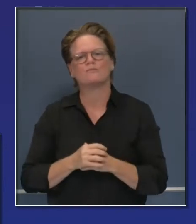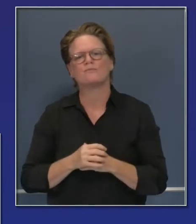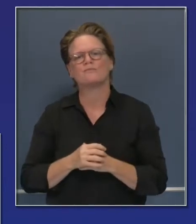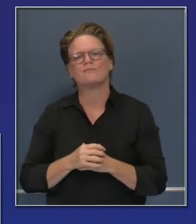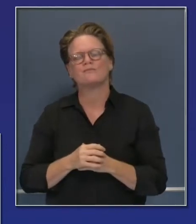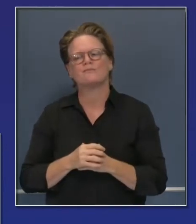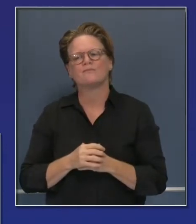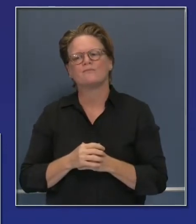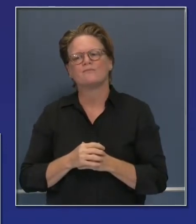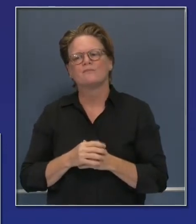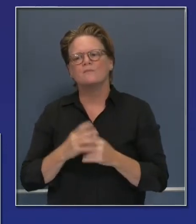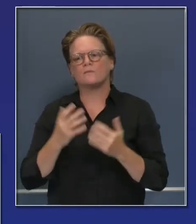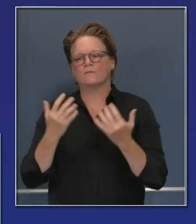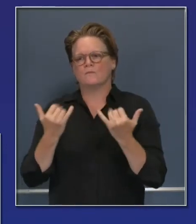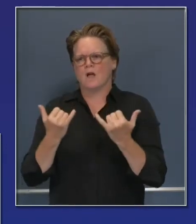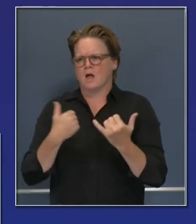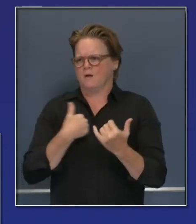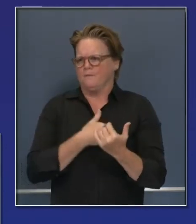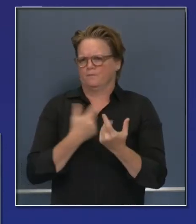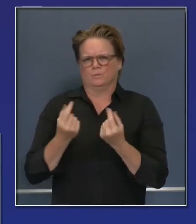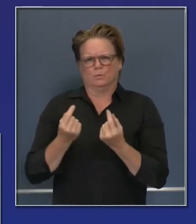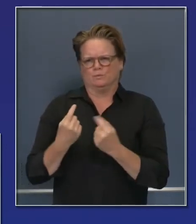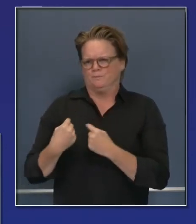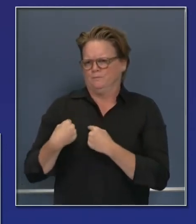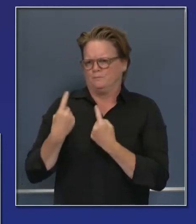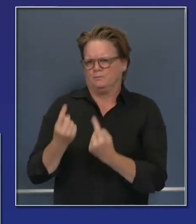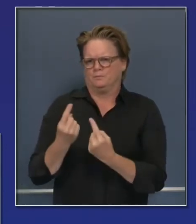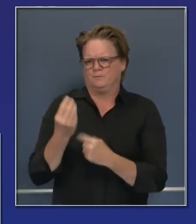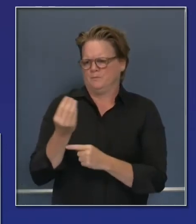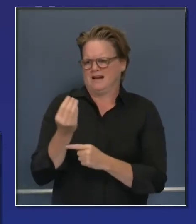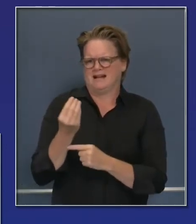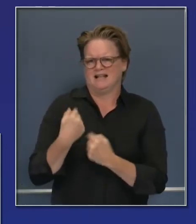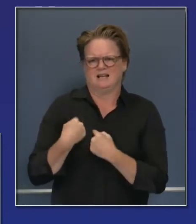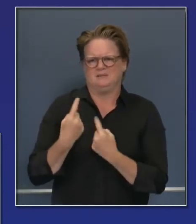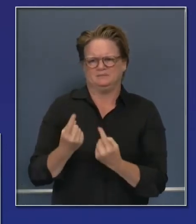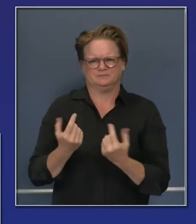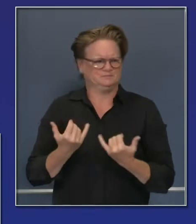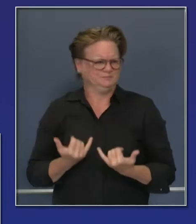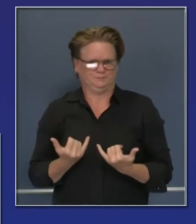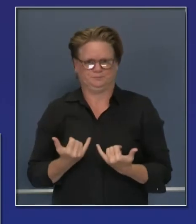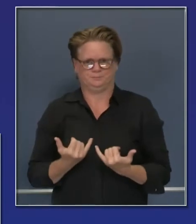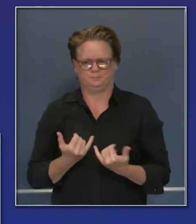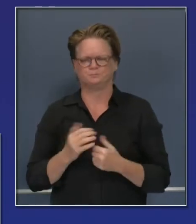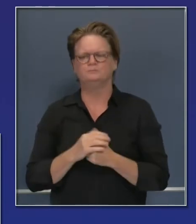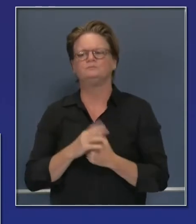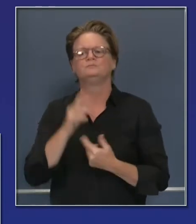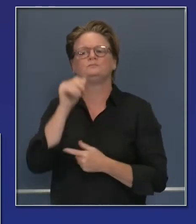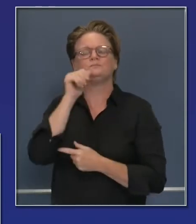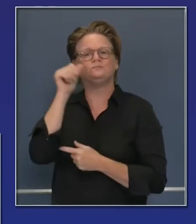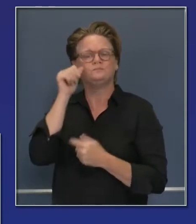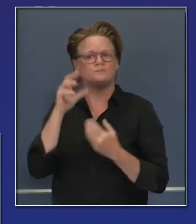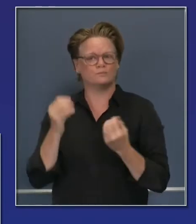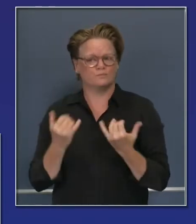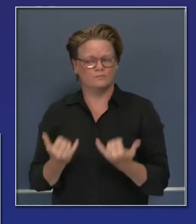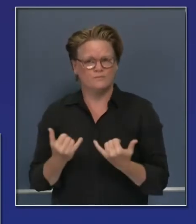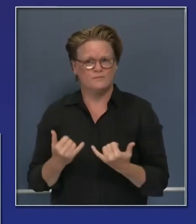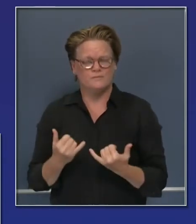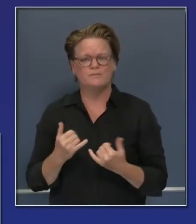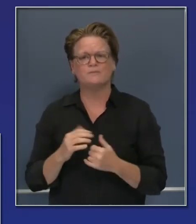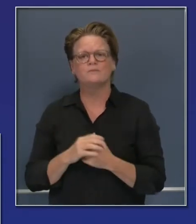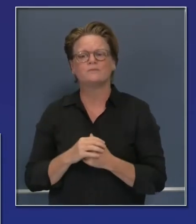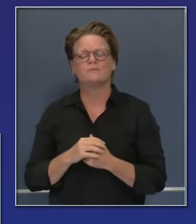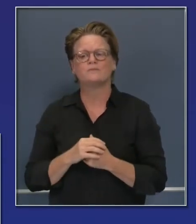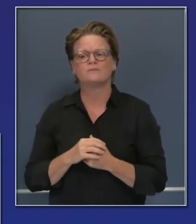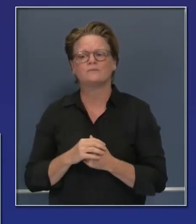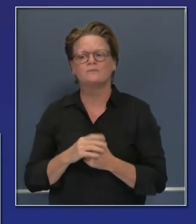and that's the update that I provided on Monday. A few days, Wednesday, we want to update you on where we are in containment and total